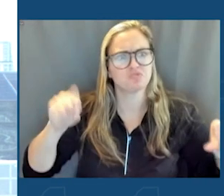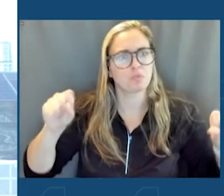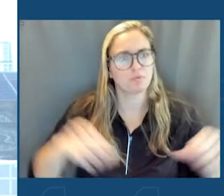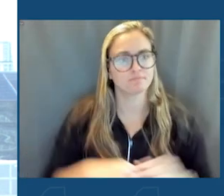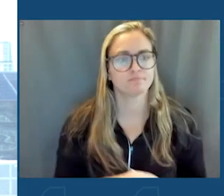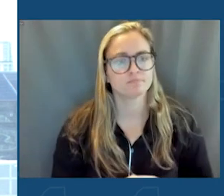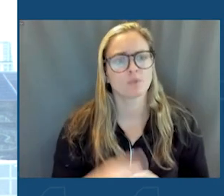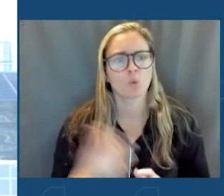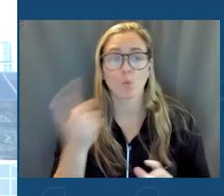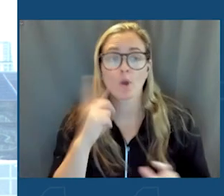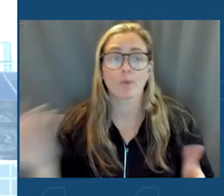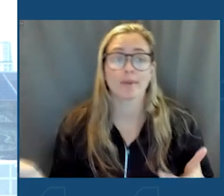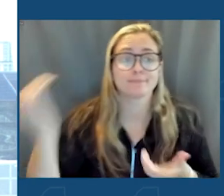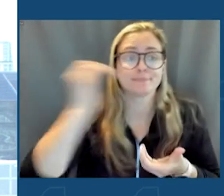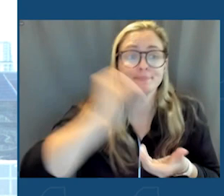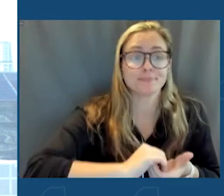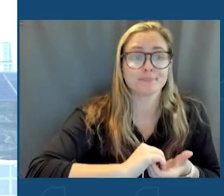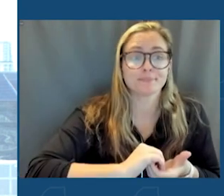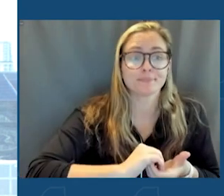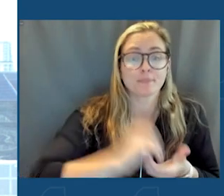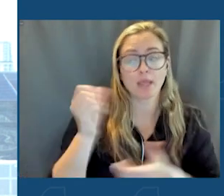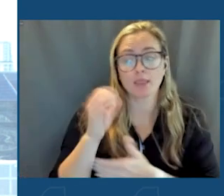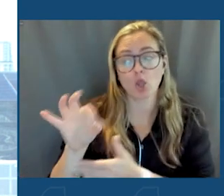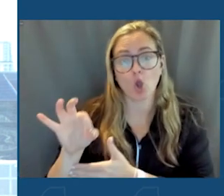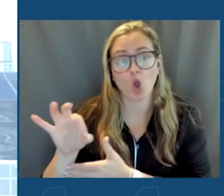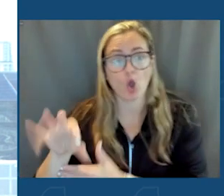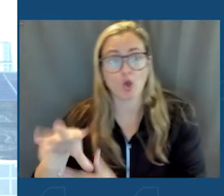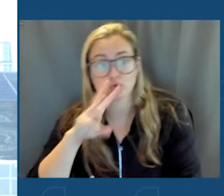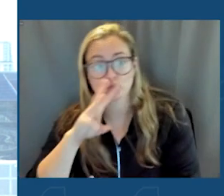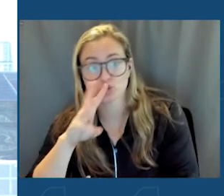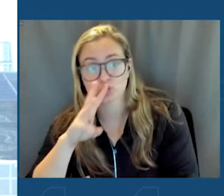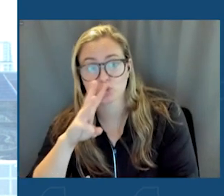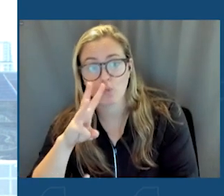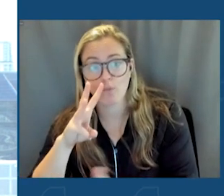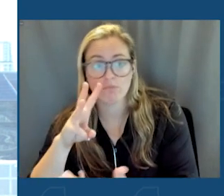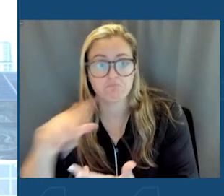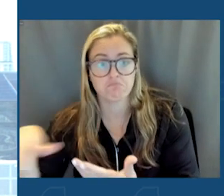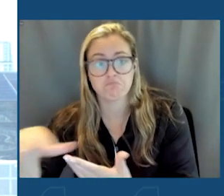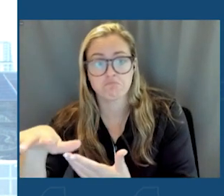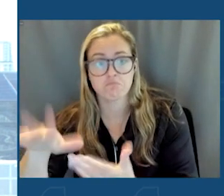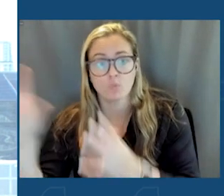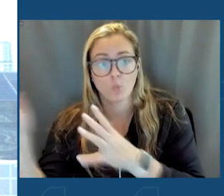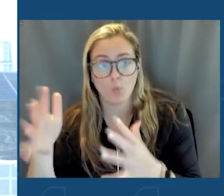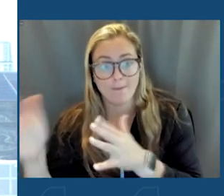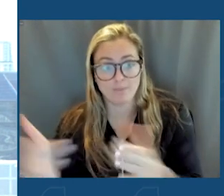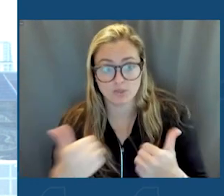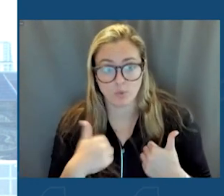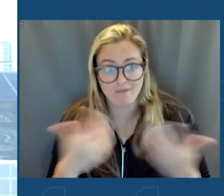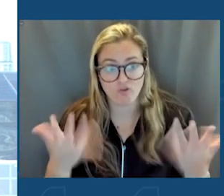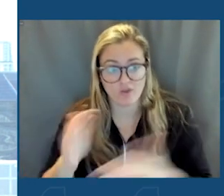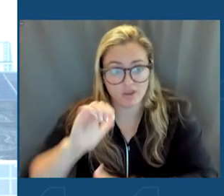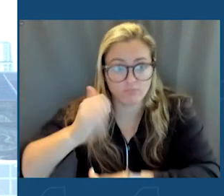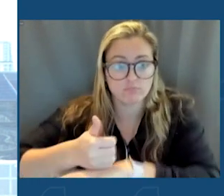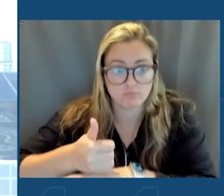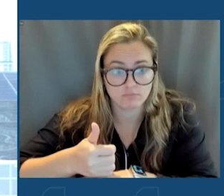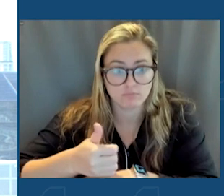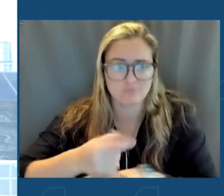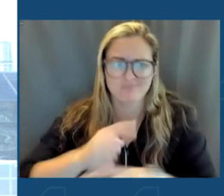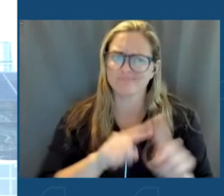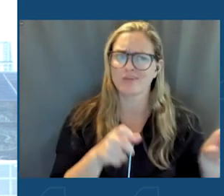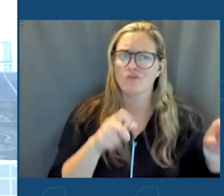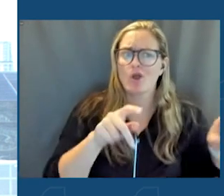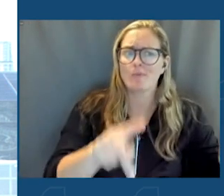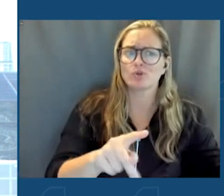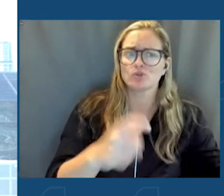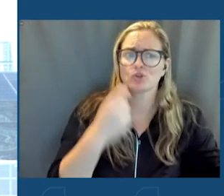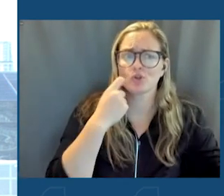combine the offshore wind plans currently in place and moving forward with the opportunities in the recently auctioned portions,